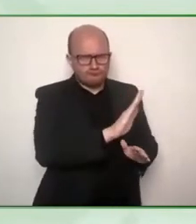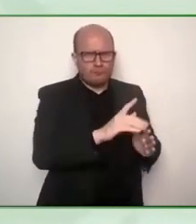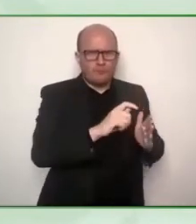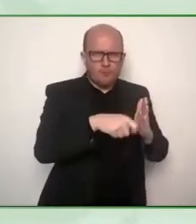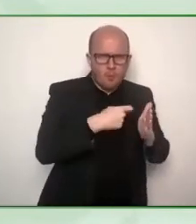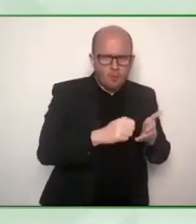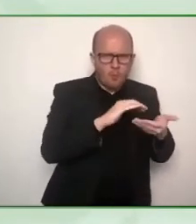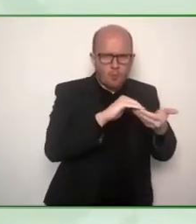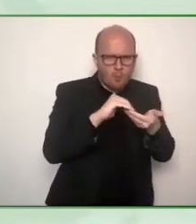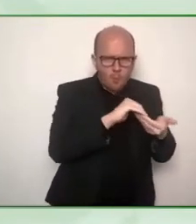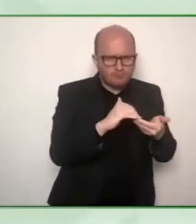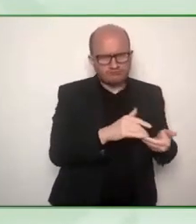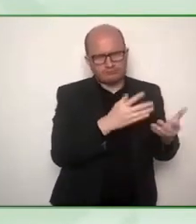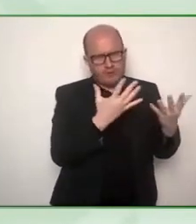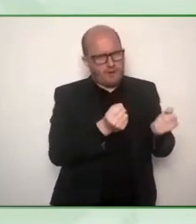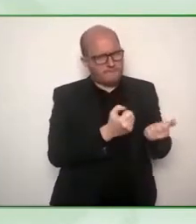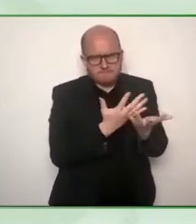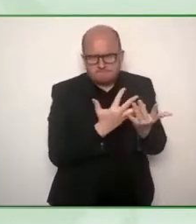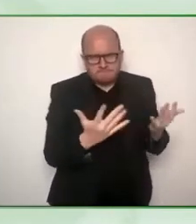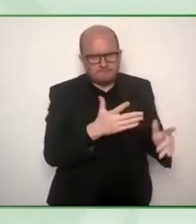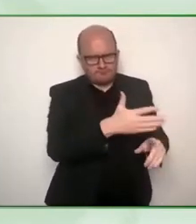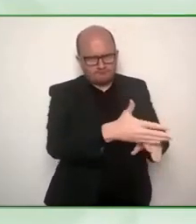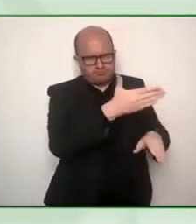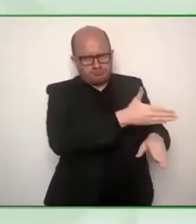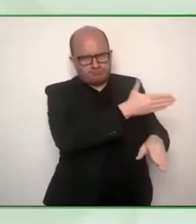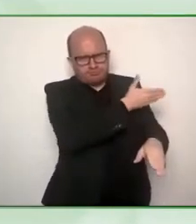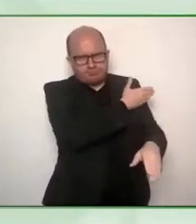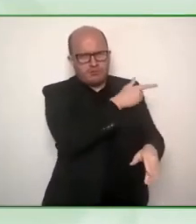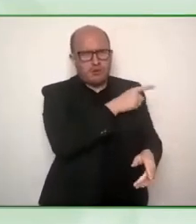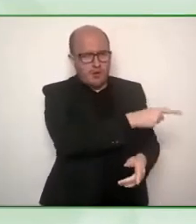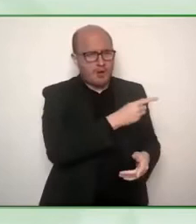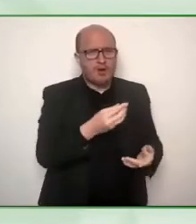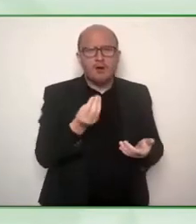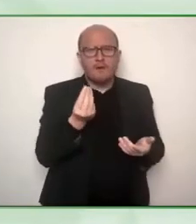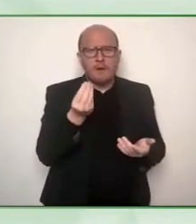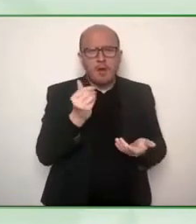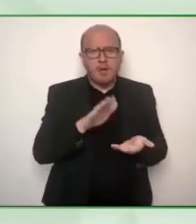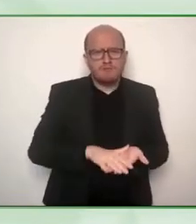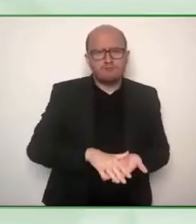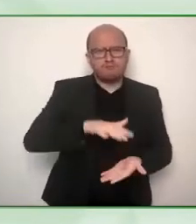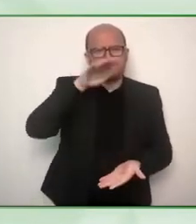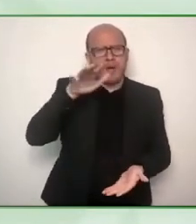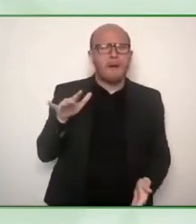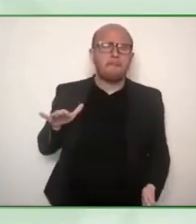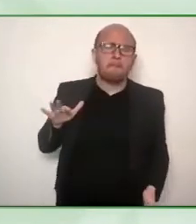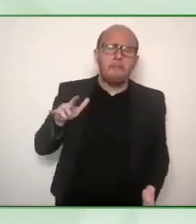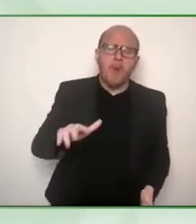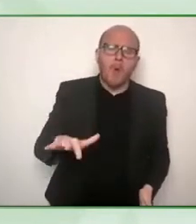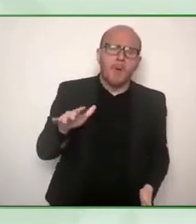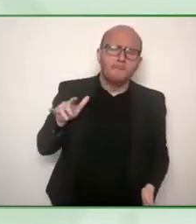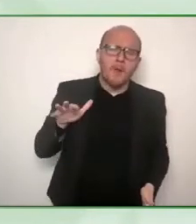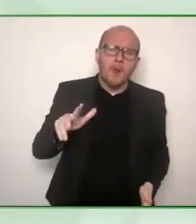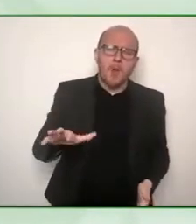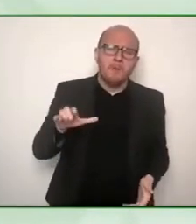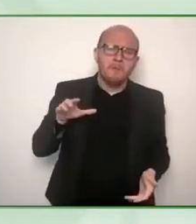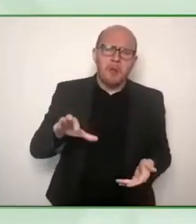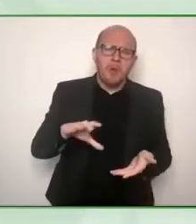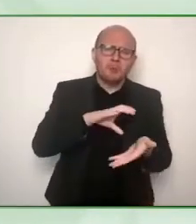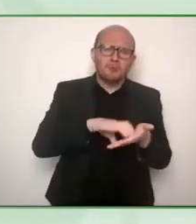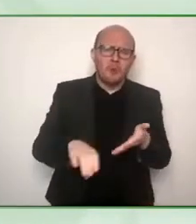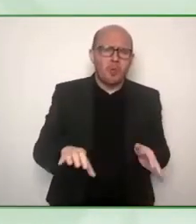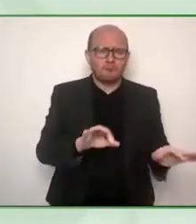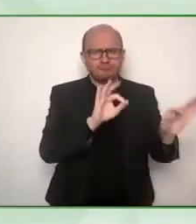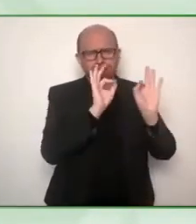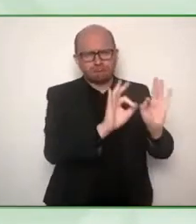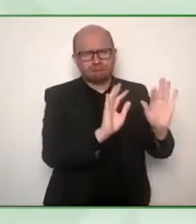things changed. How can other people do the same? I think one of the problems that the disability movement has is that we